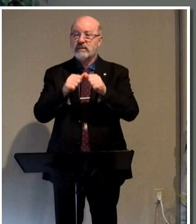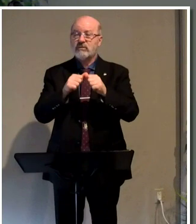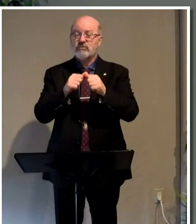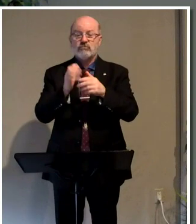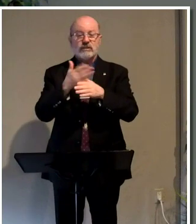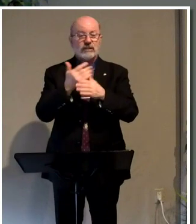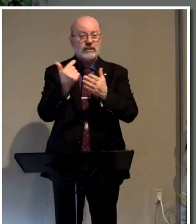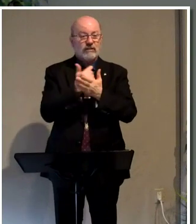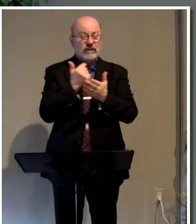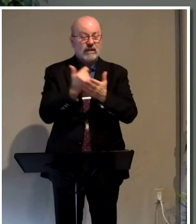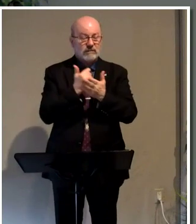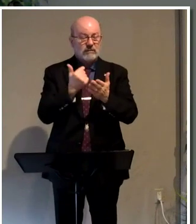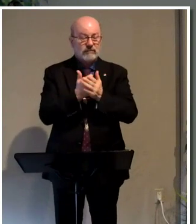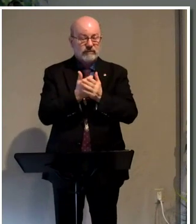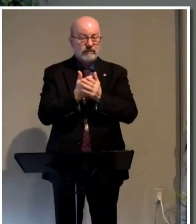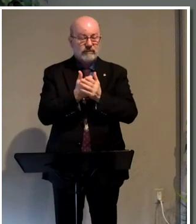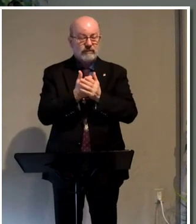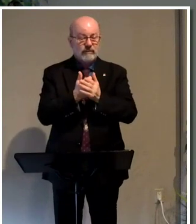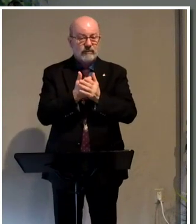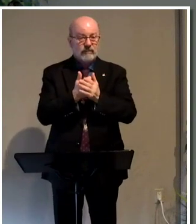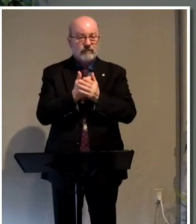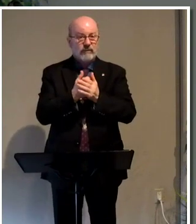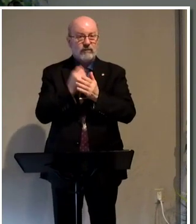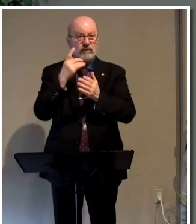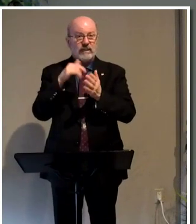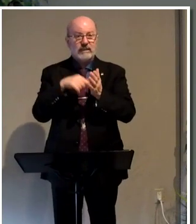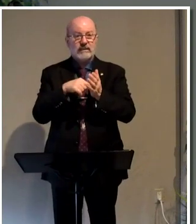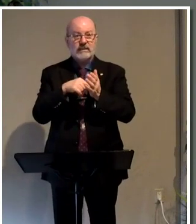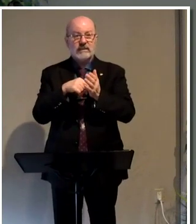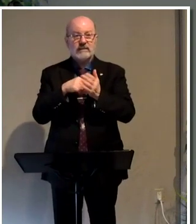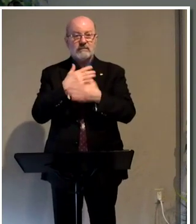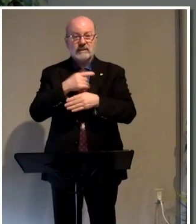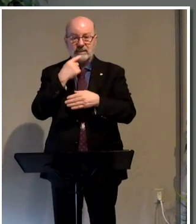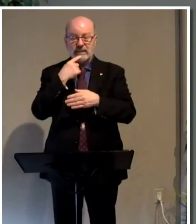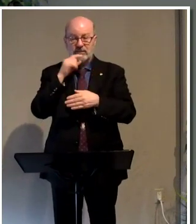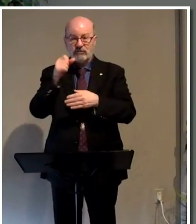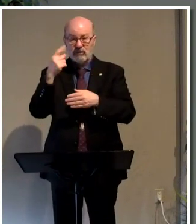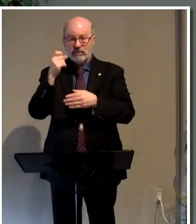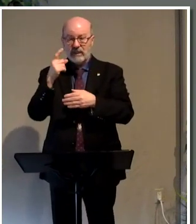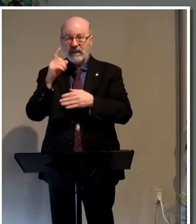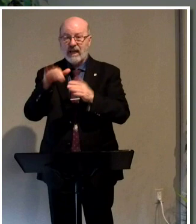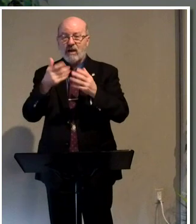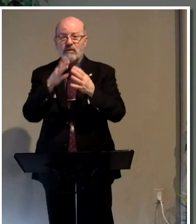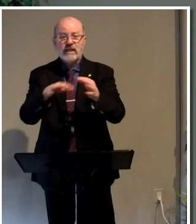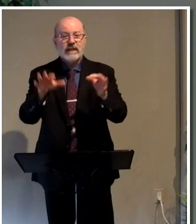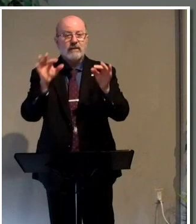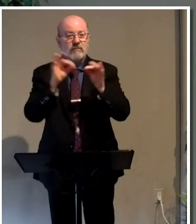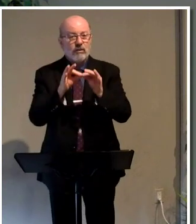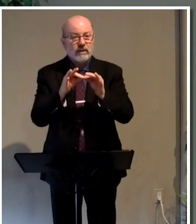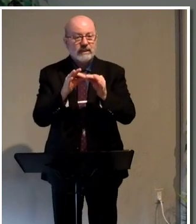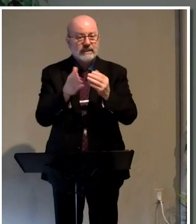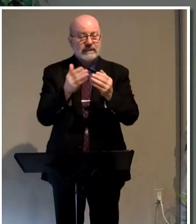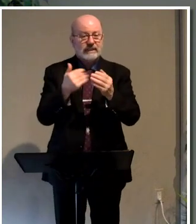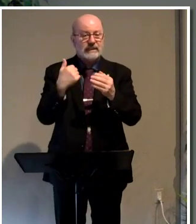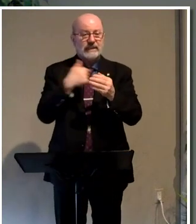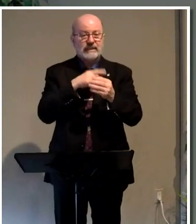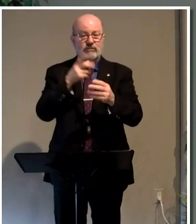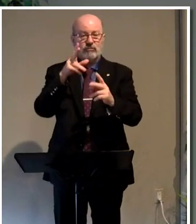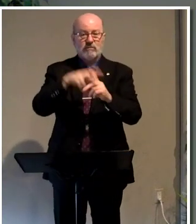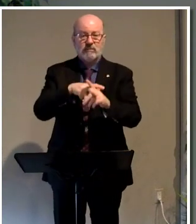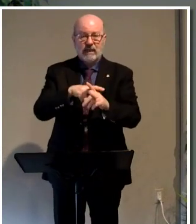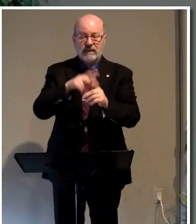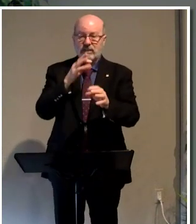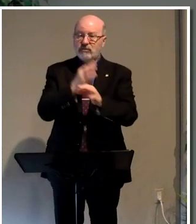share the gospel. If you understand this, then please tell me you understand how important it is and how easy it is to apply to